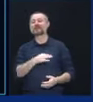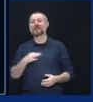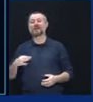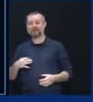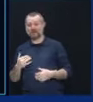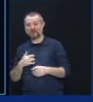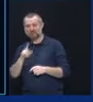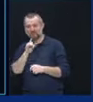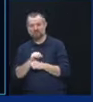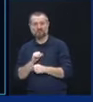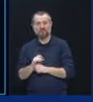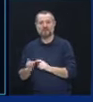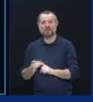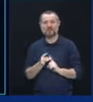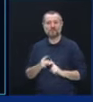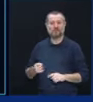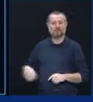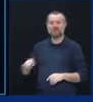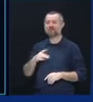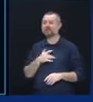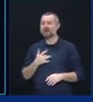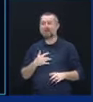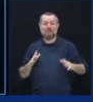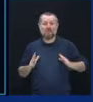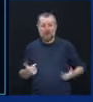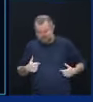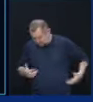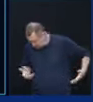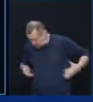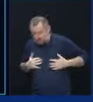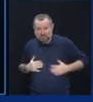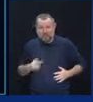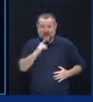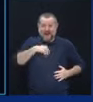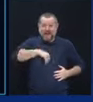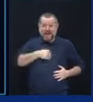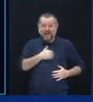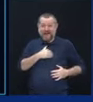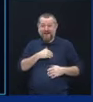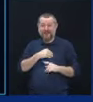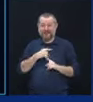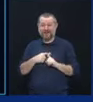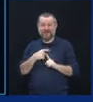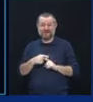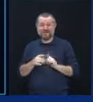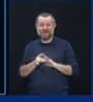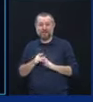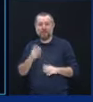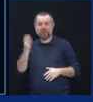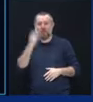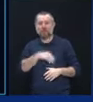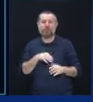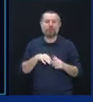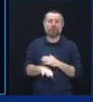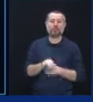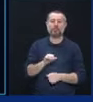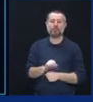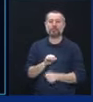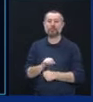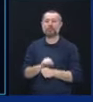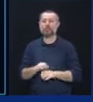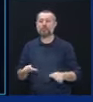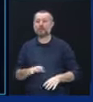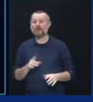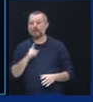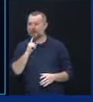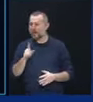asymptomatically. It came in inadvertently by dedicated staff. No one is criticizing the staff for this.